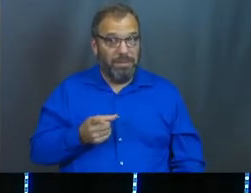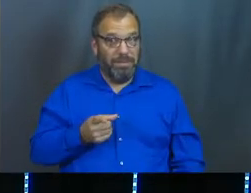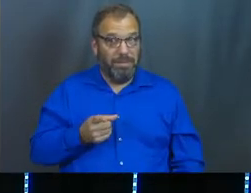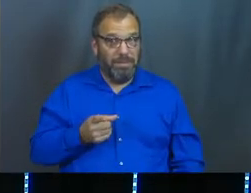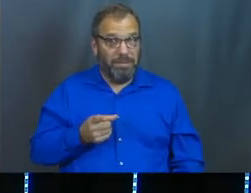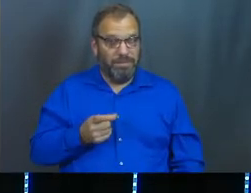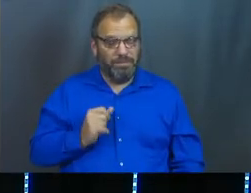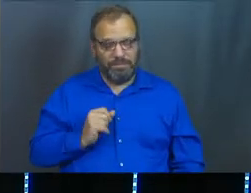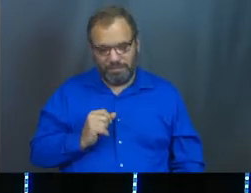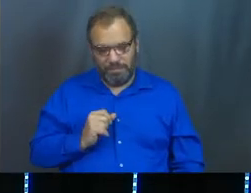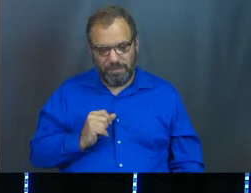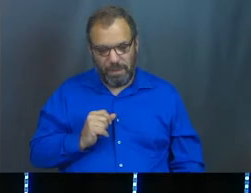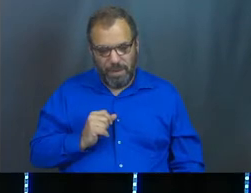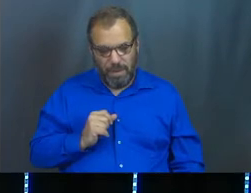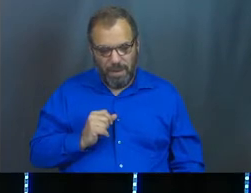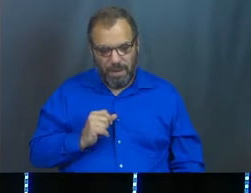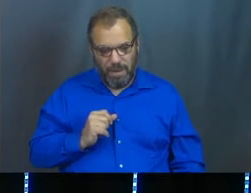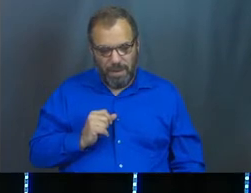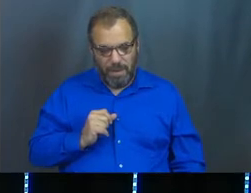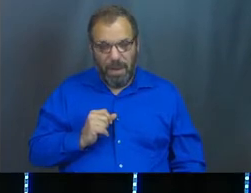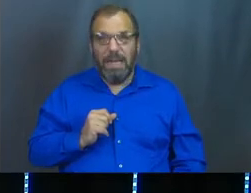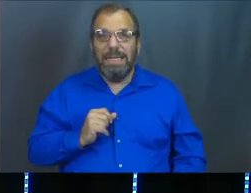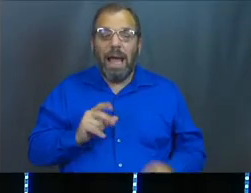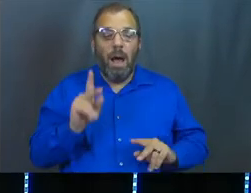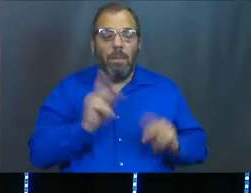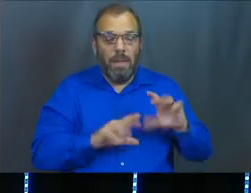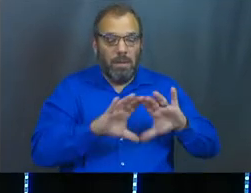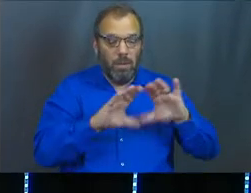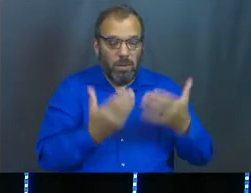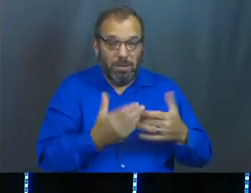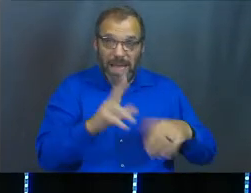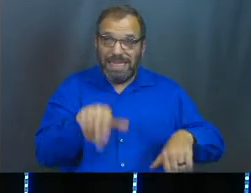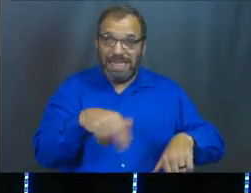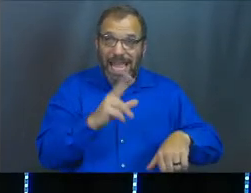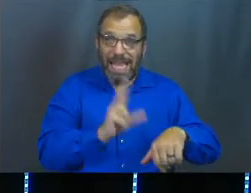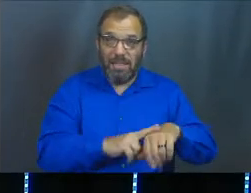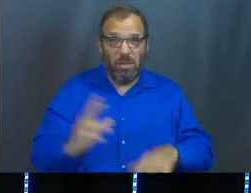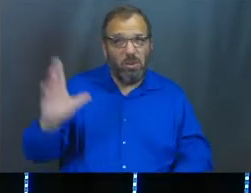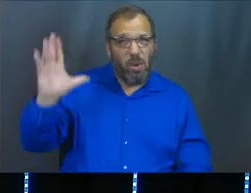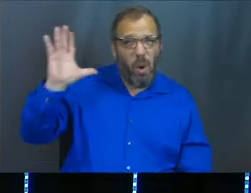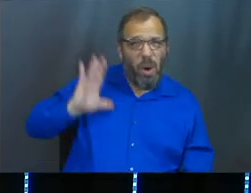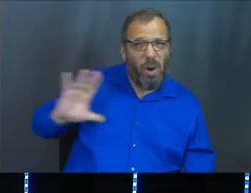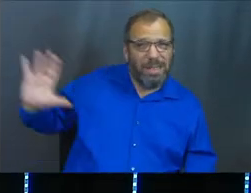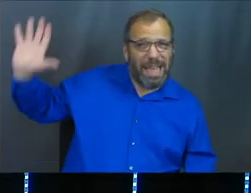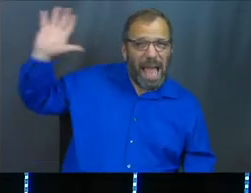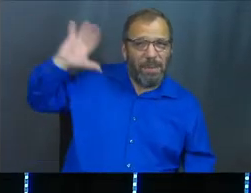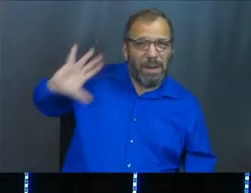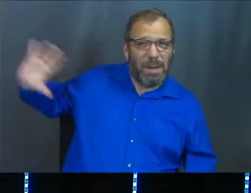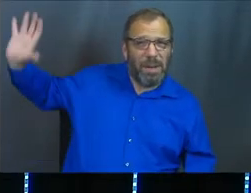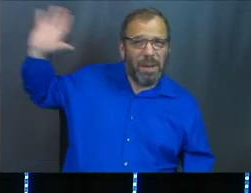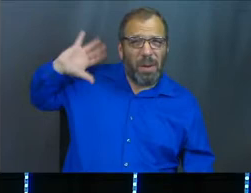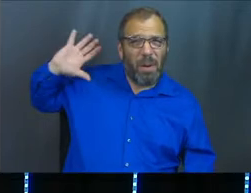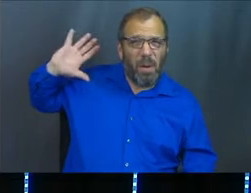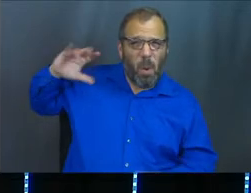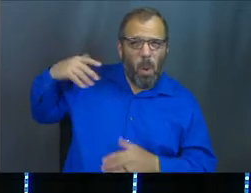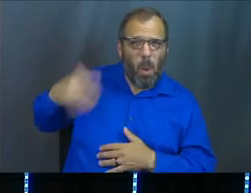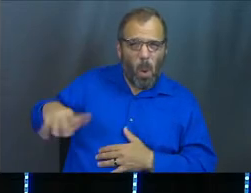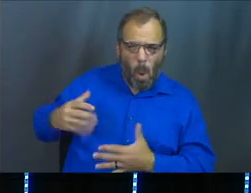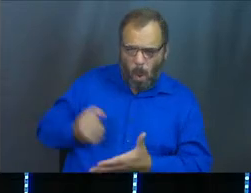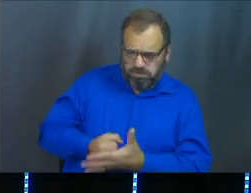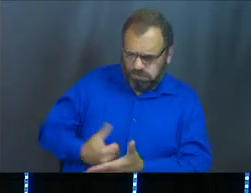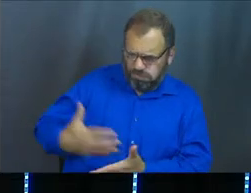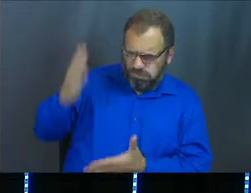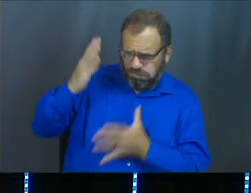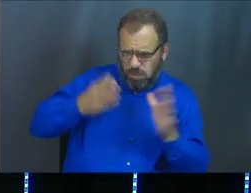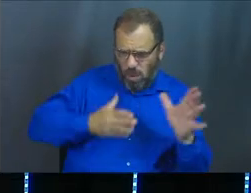Not every group of people, nation in the ancient world, city in the ancient world would have had so much wealth